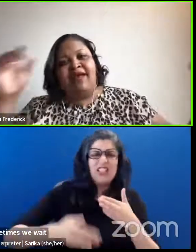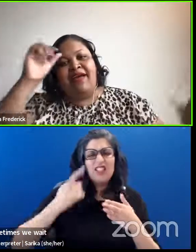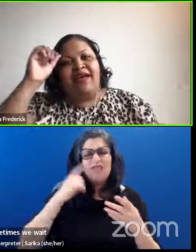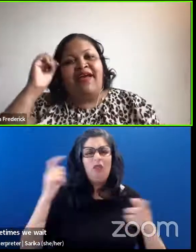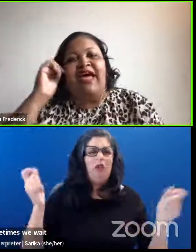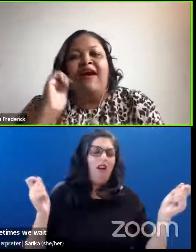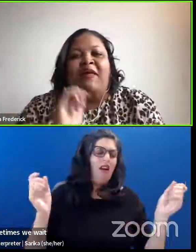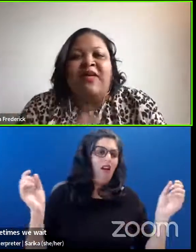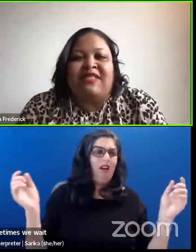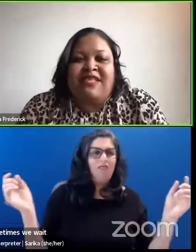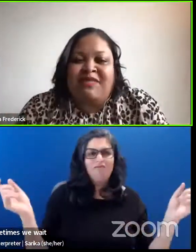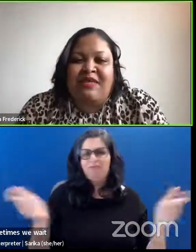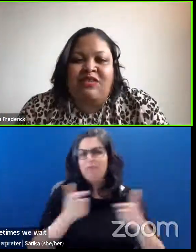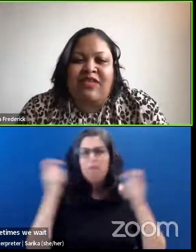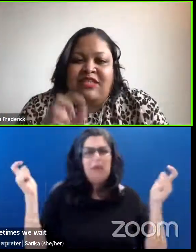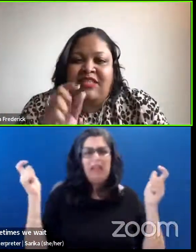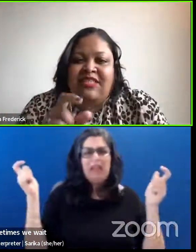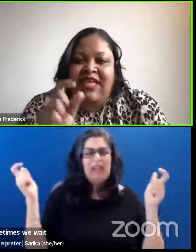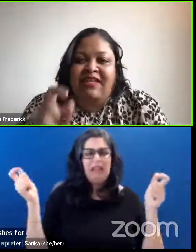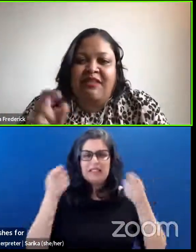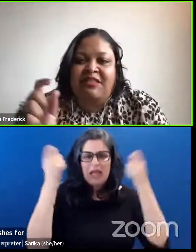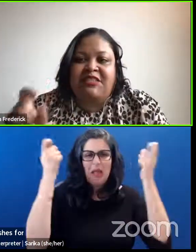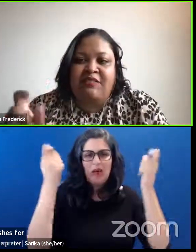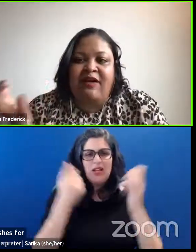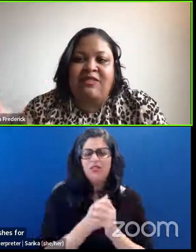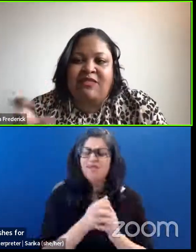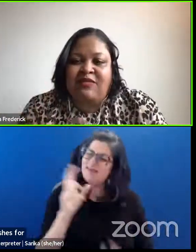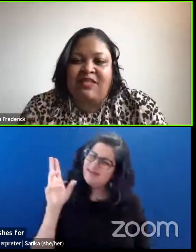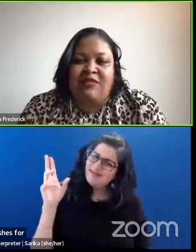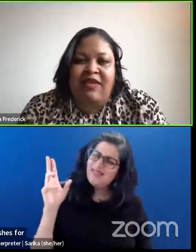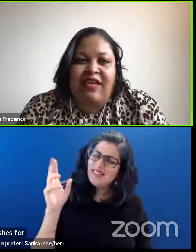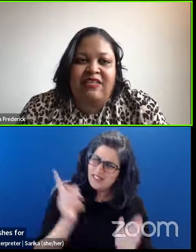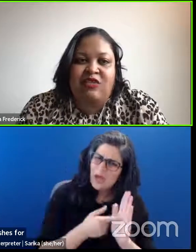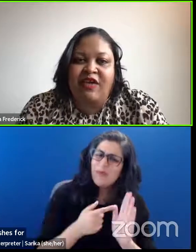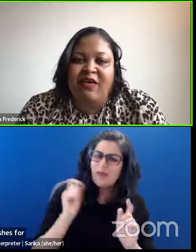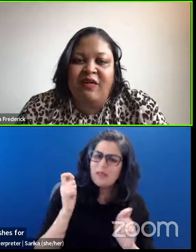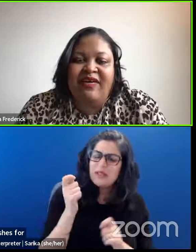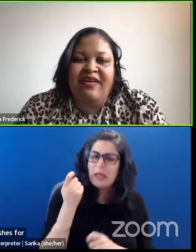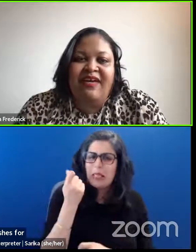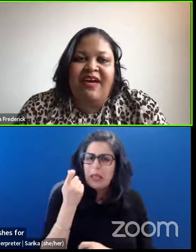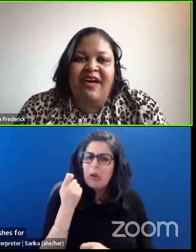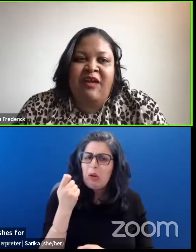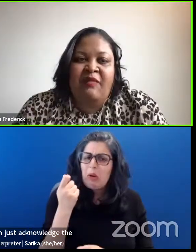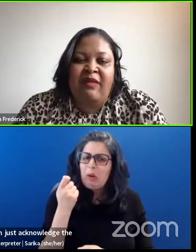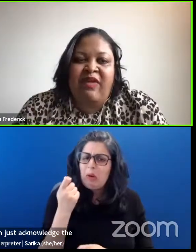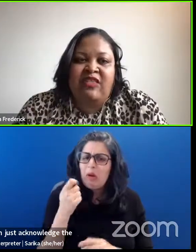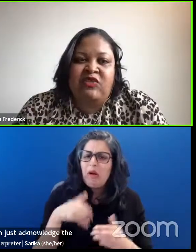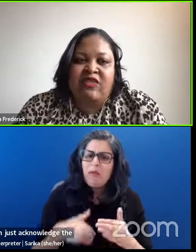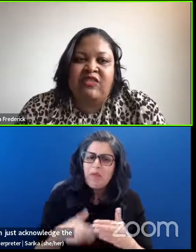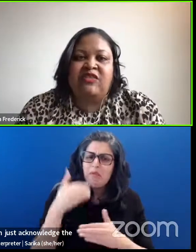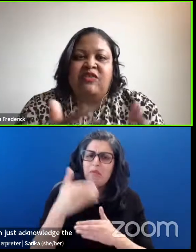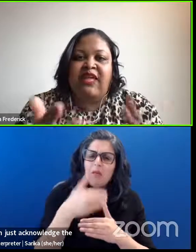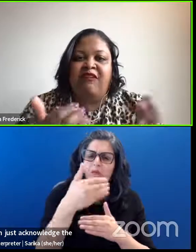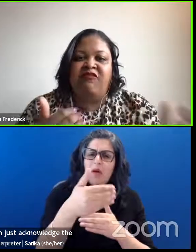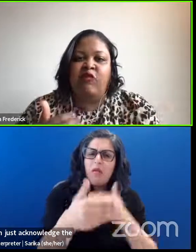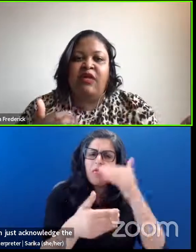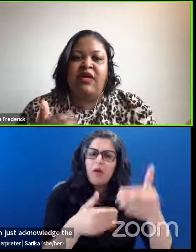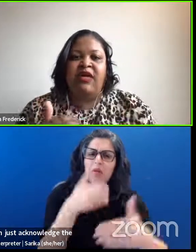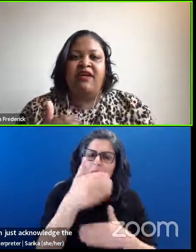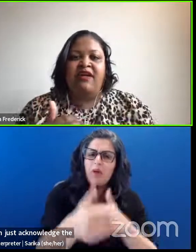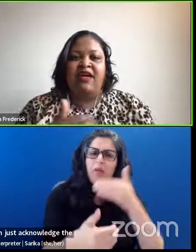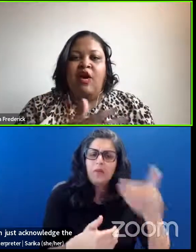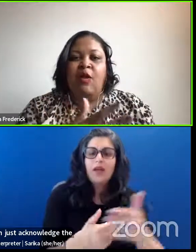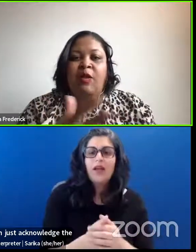bang. And sometimes you can just acknowledge the milestones as we, as you go and make sure to do that